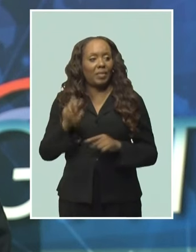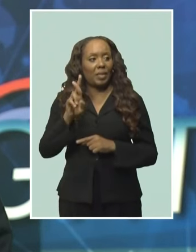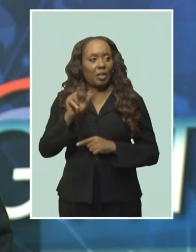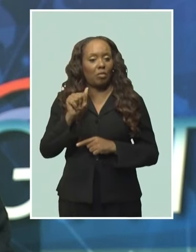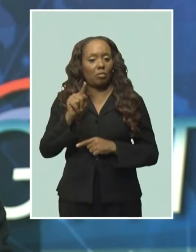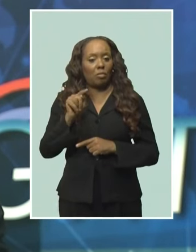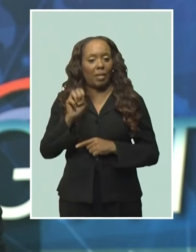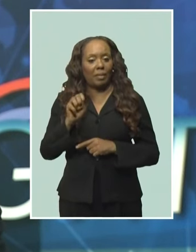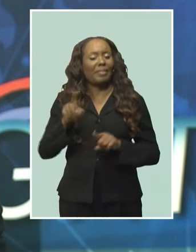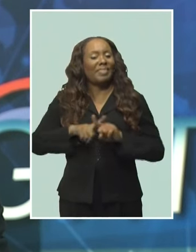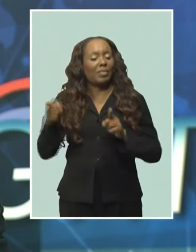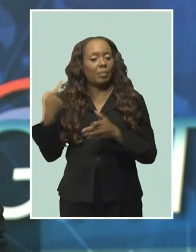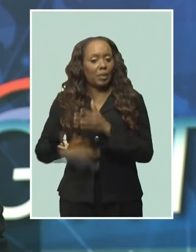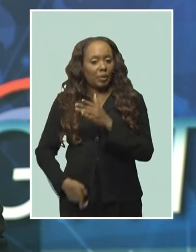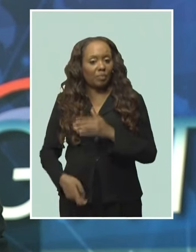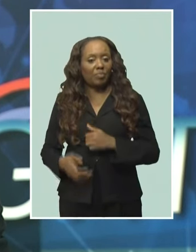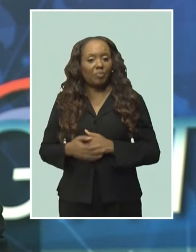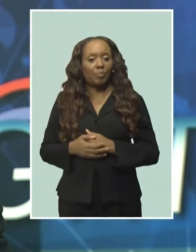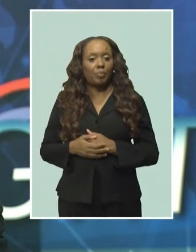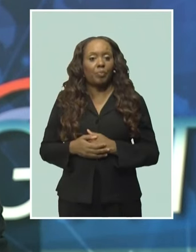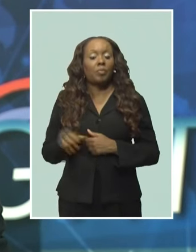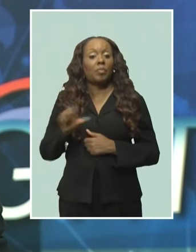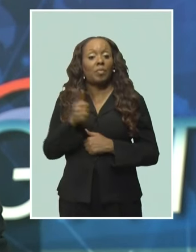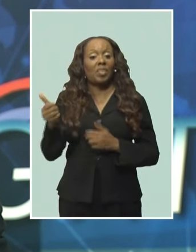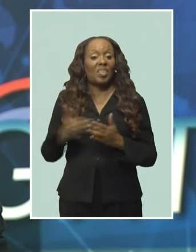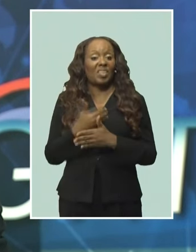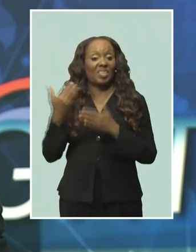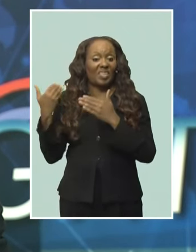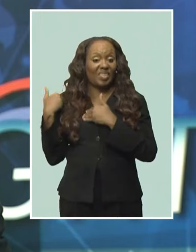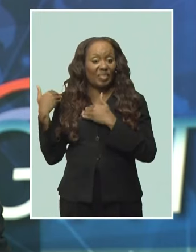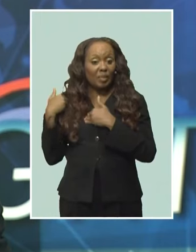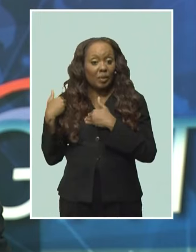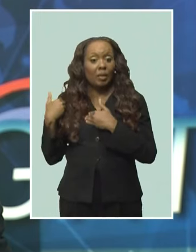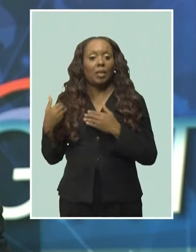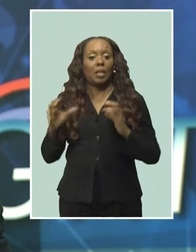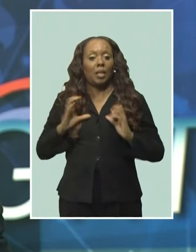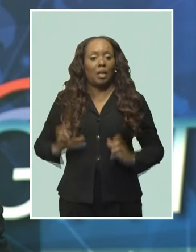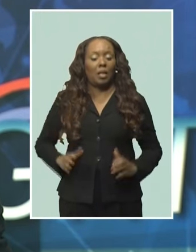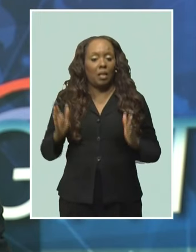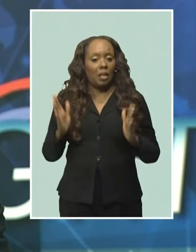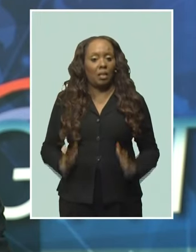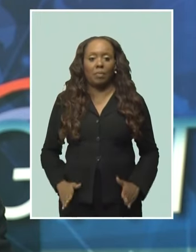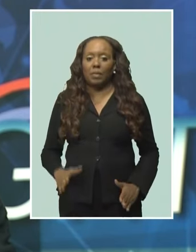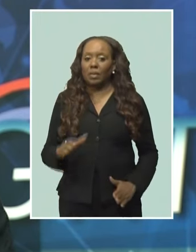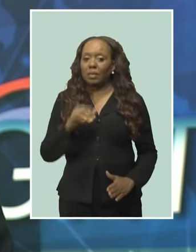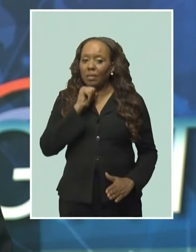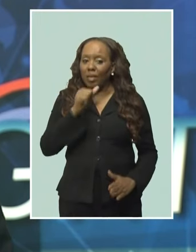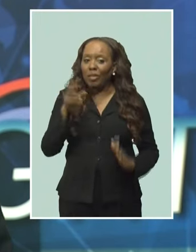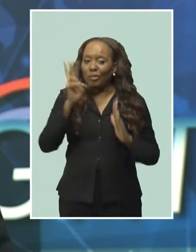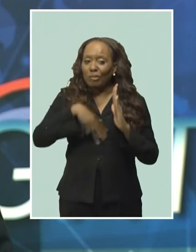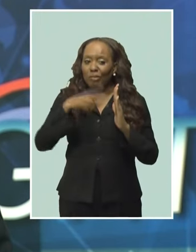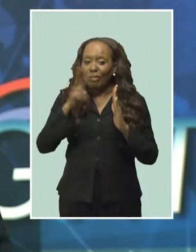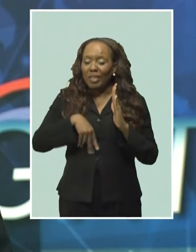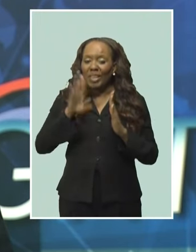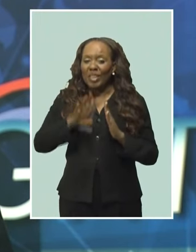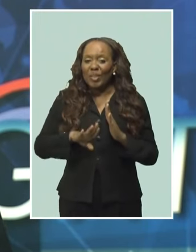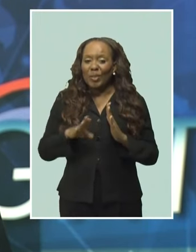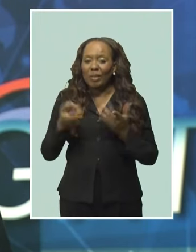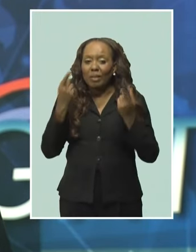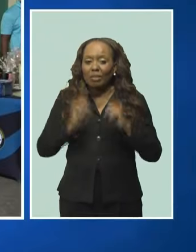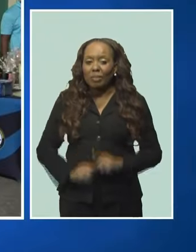obligation imposed on telecoms providers relates to the reality that consumers often do not read their contracts.